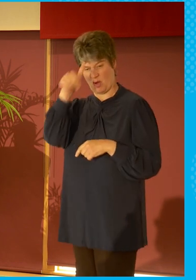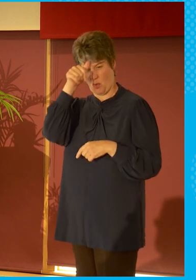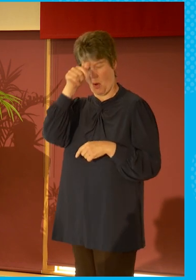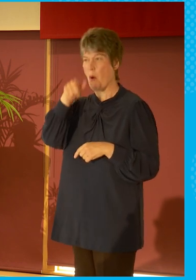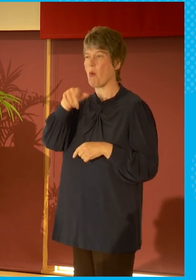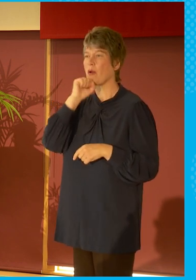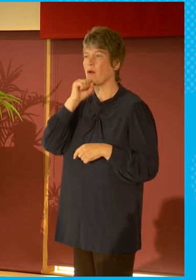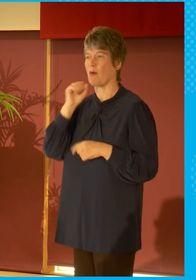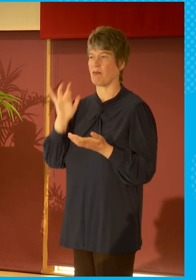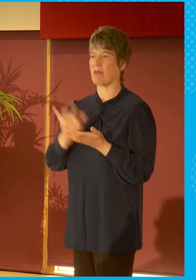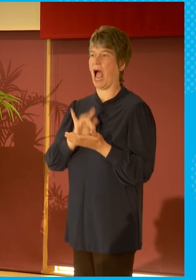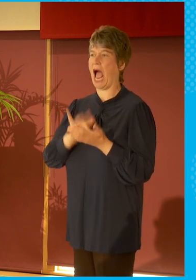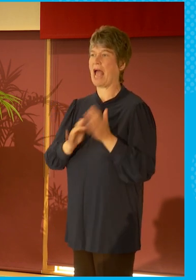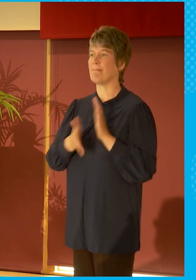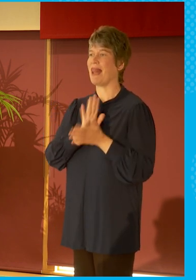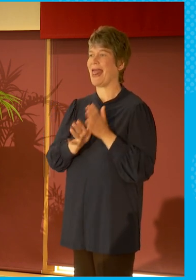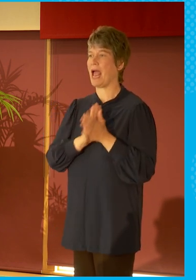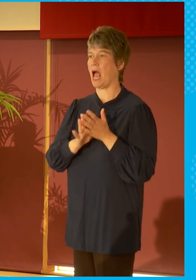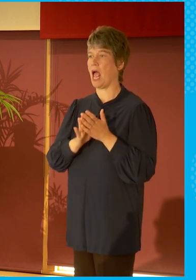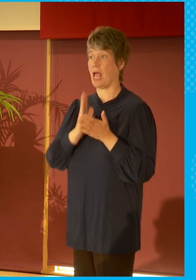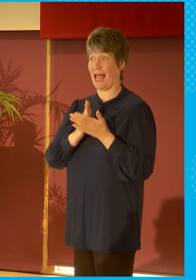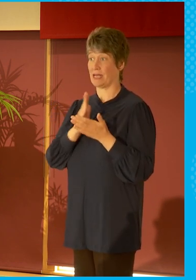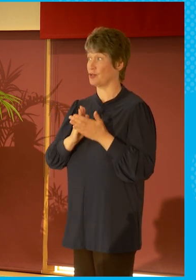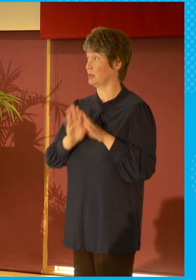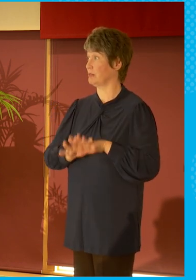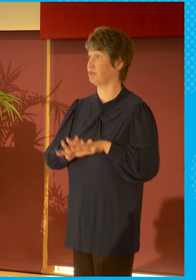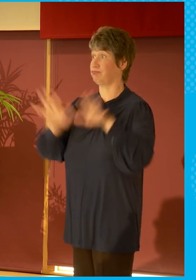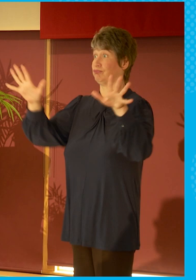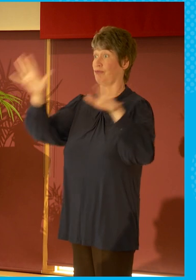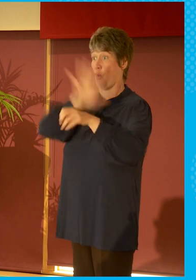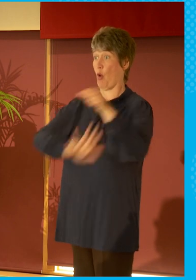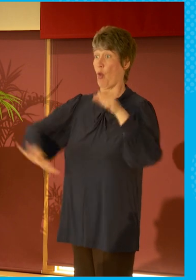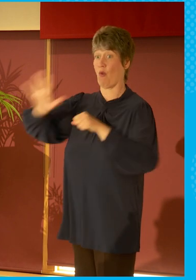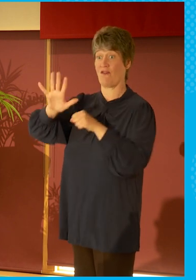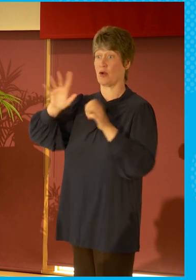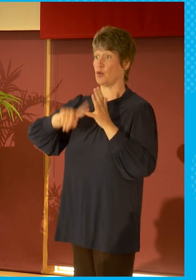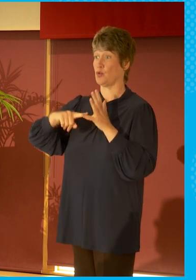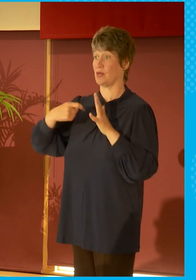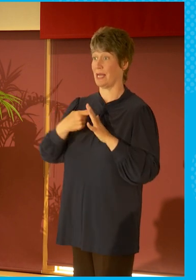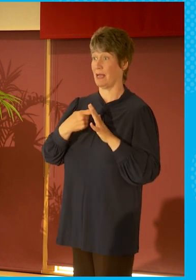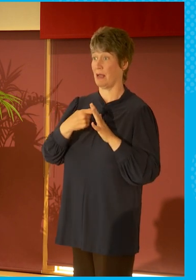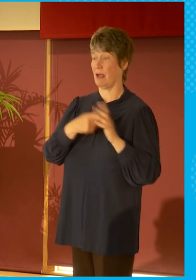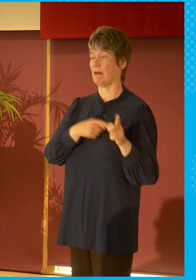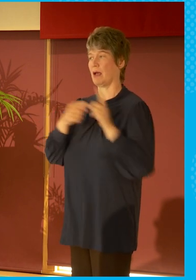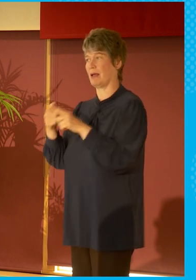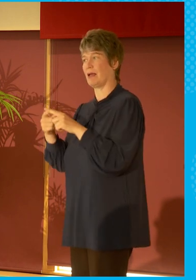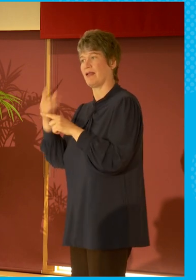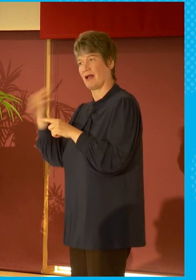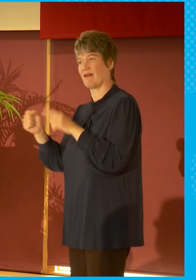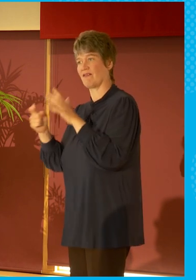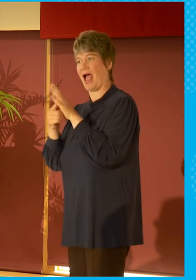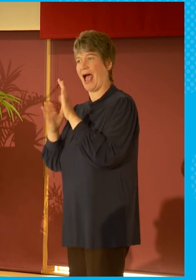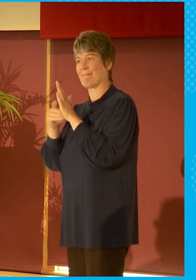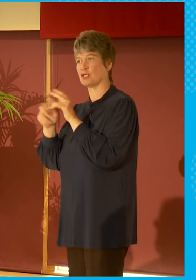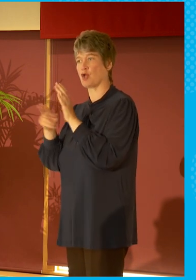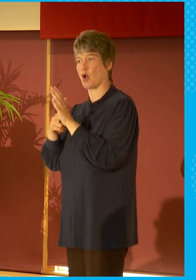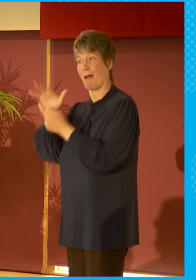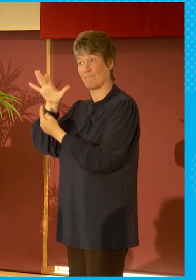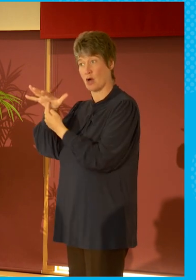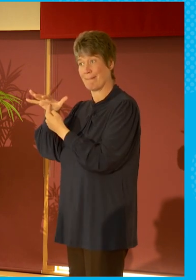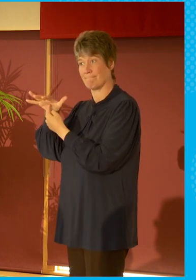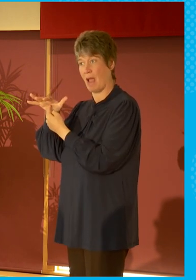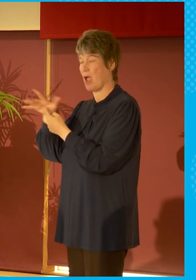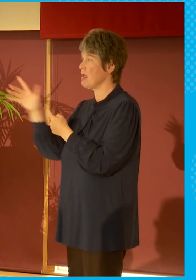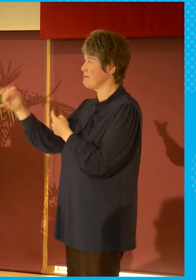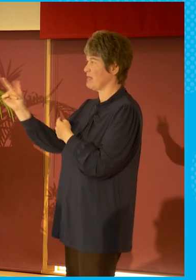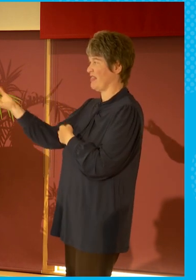is nationwide and then you've got Amazon Prime which is basically, Stuart we want you to direct this,